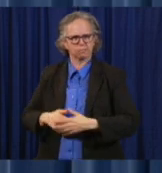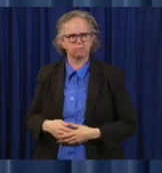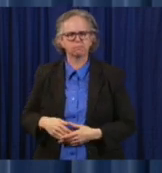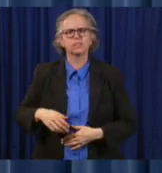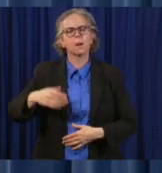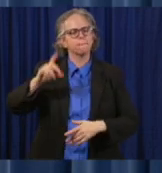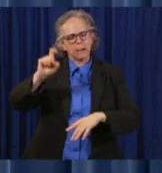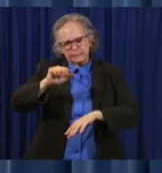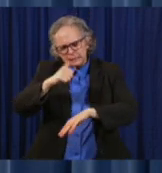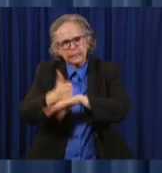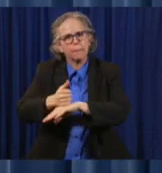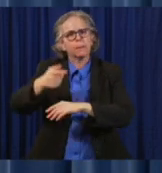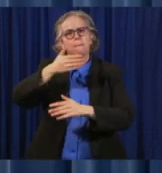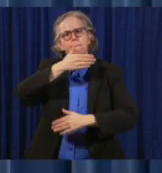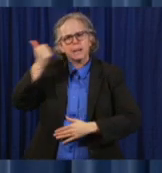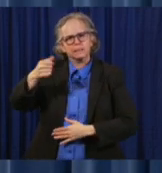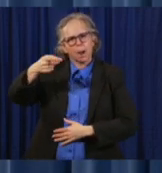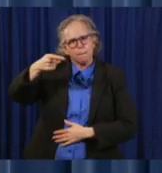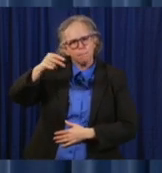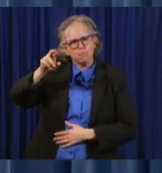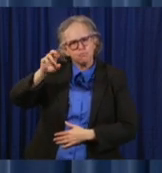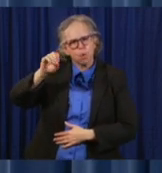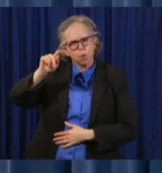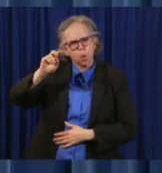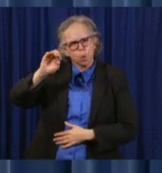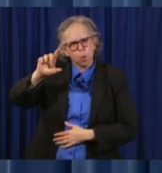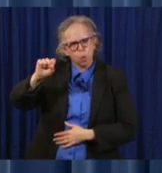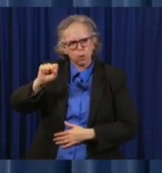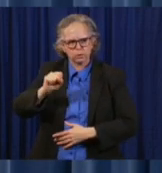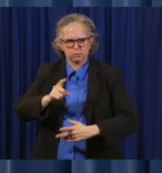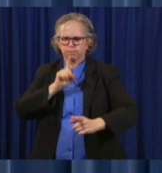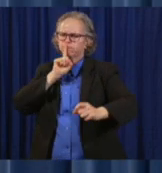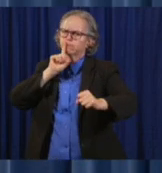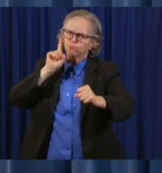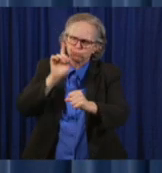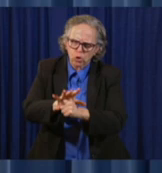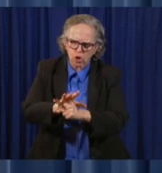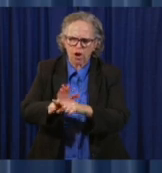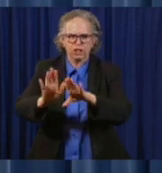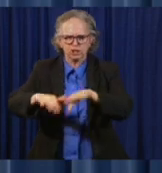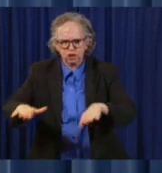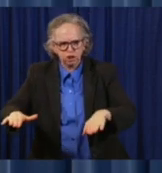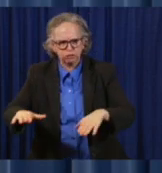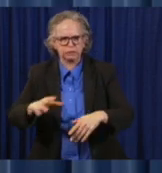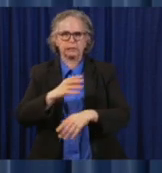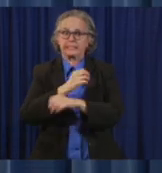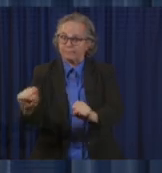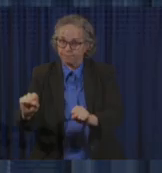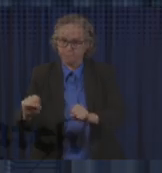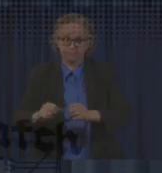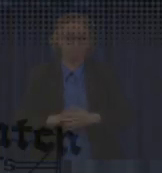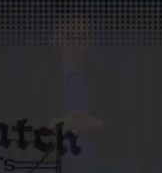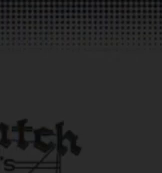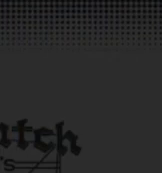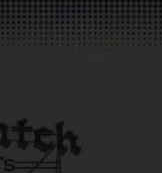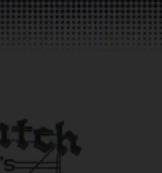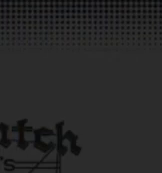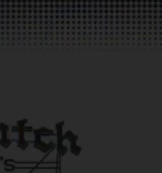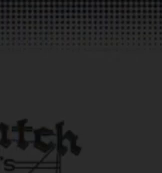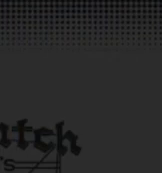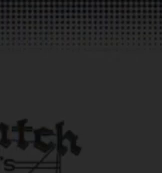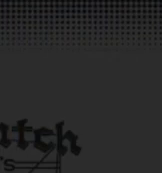workers and the safety of their families. It is really a moral imperative that we do this,